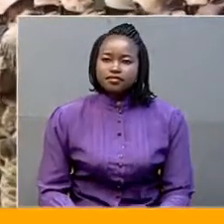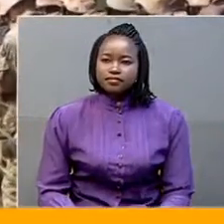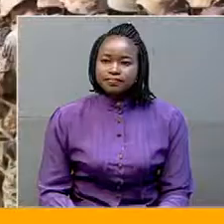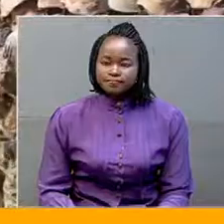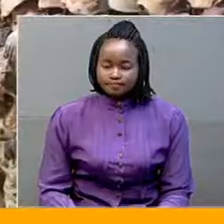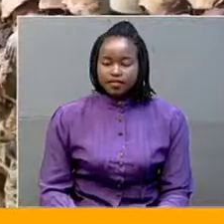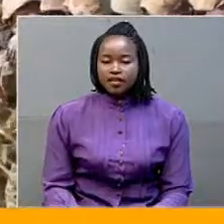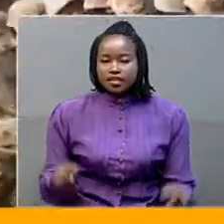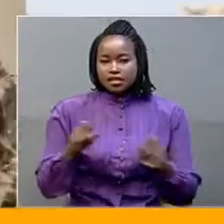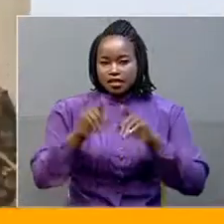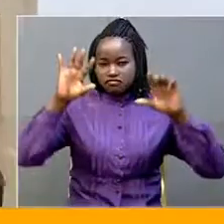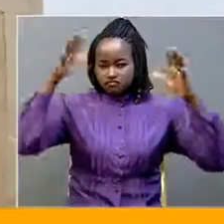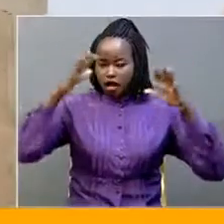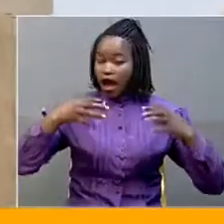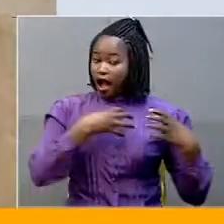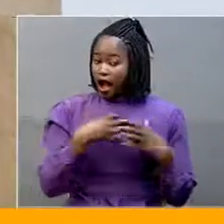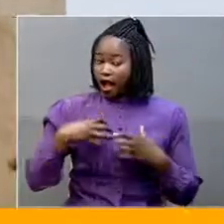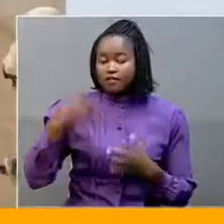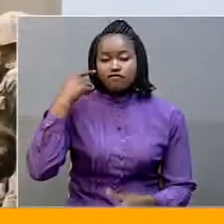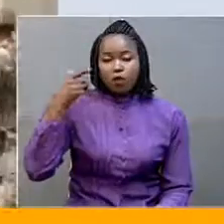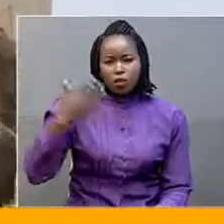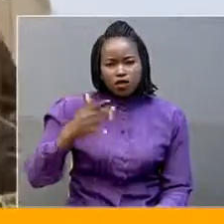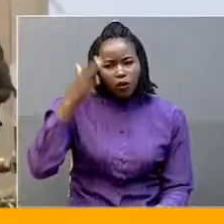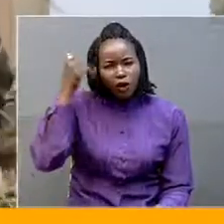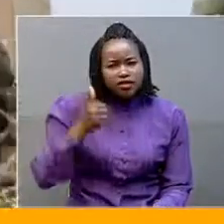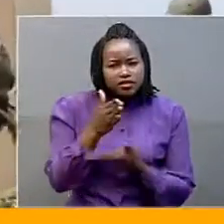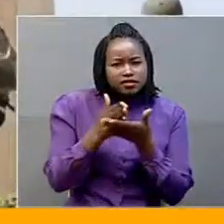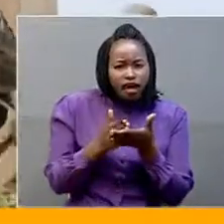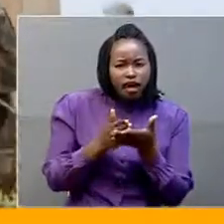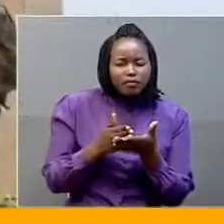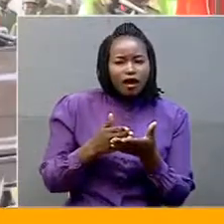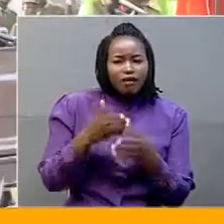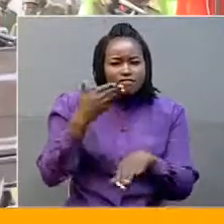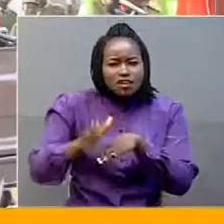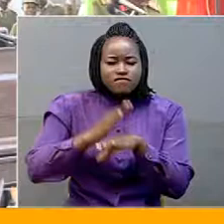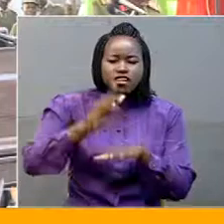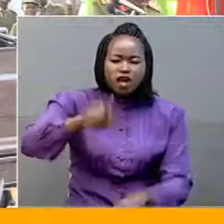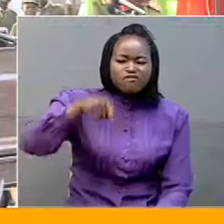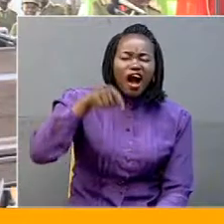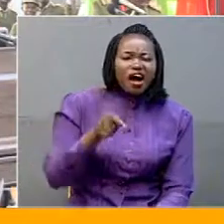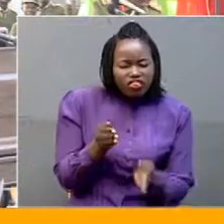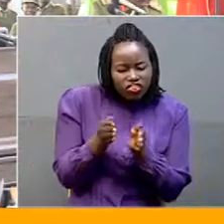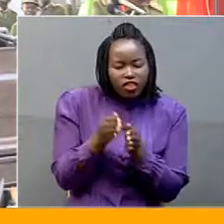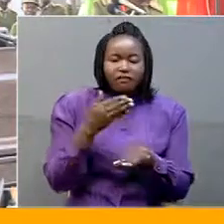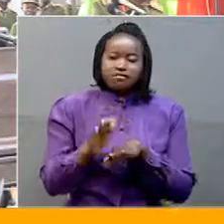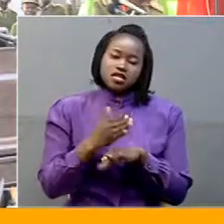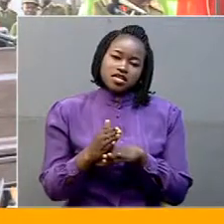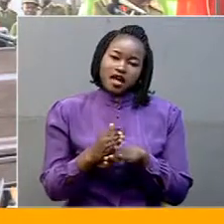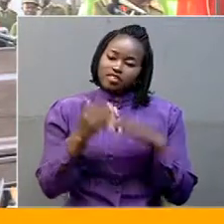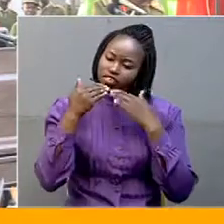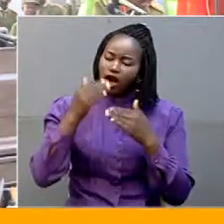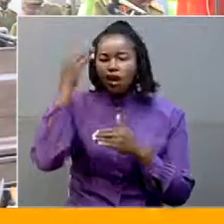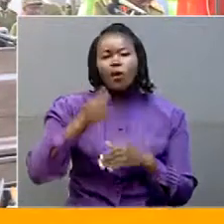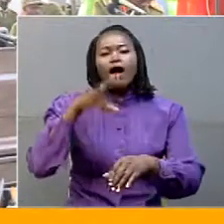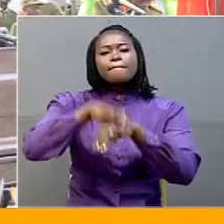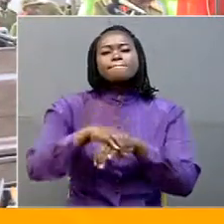he commended the marine forces for arresting fishermen who catch young fish now that job will be